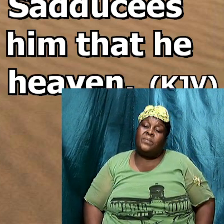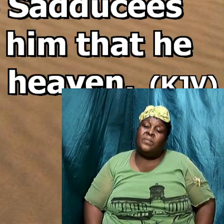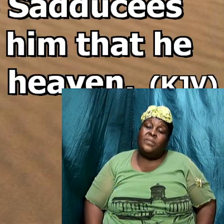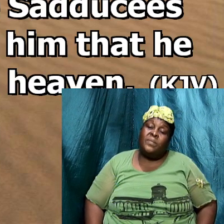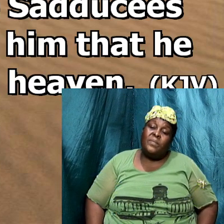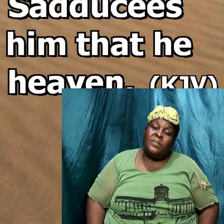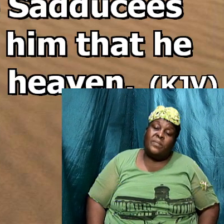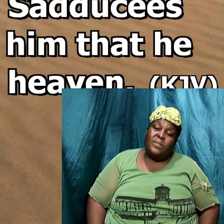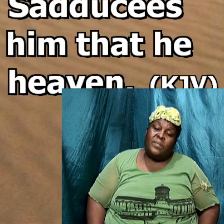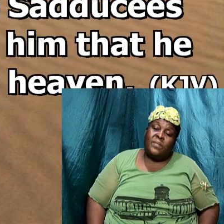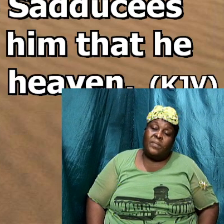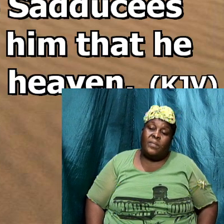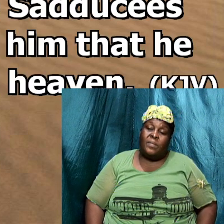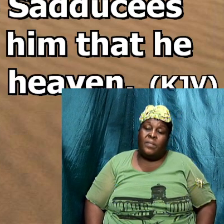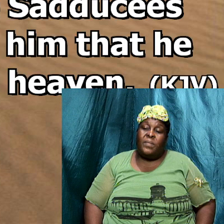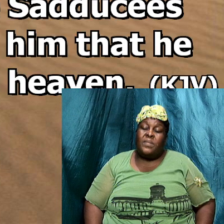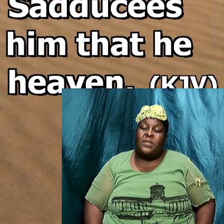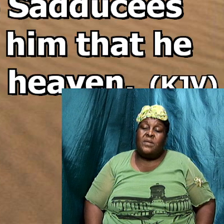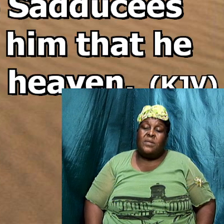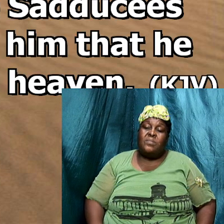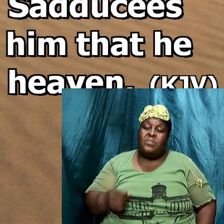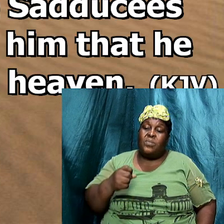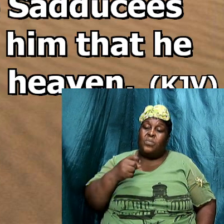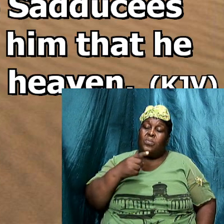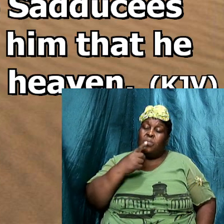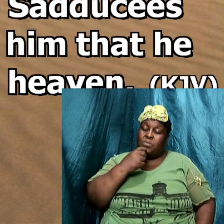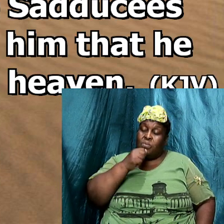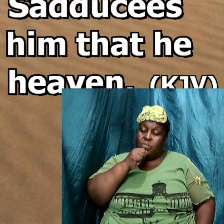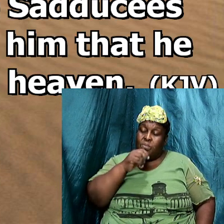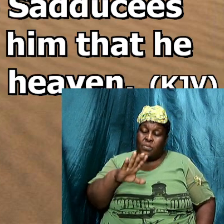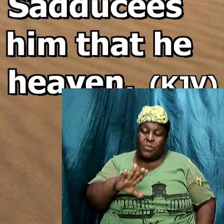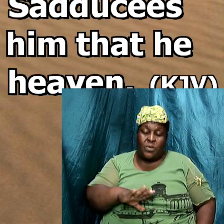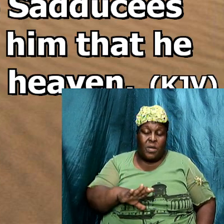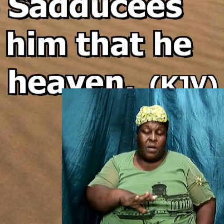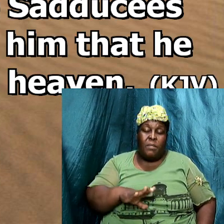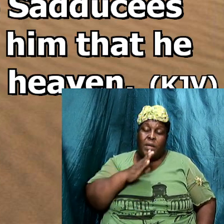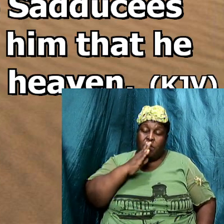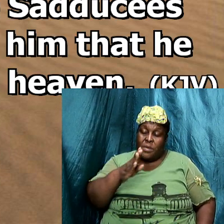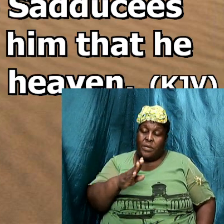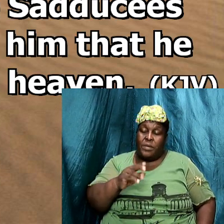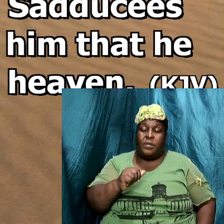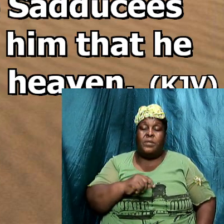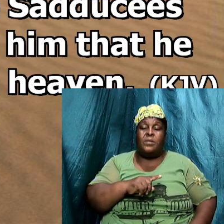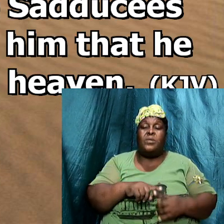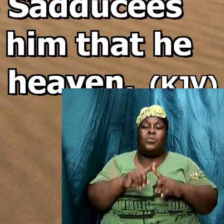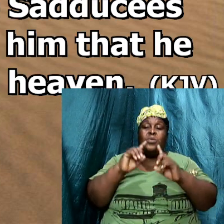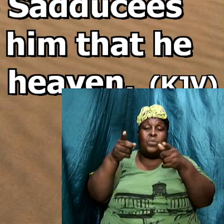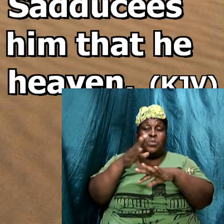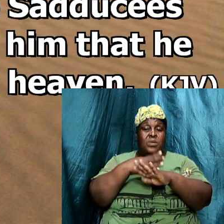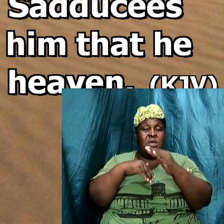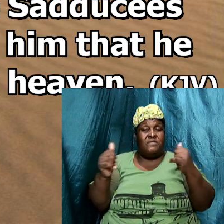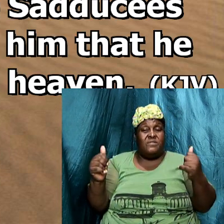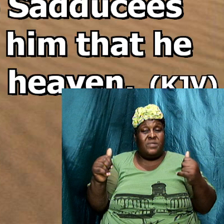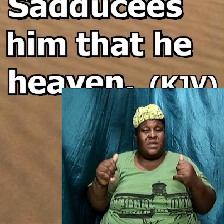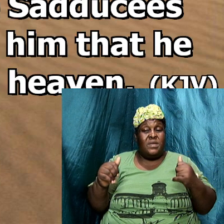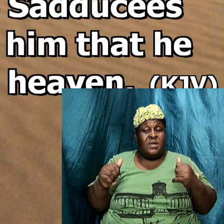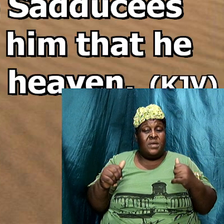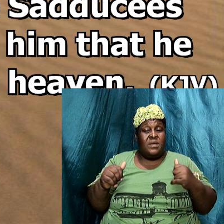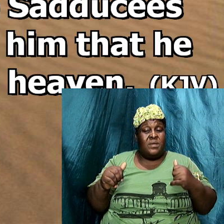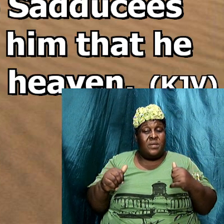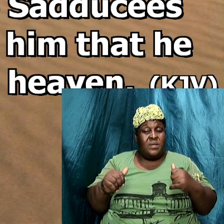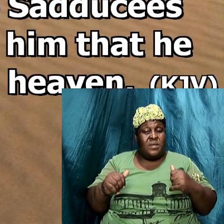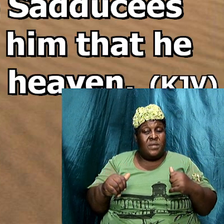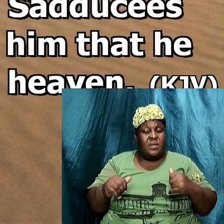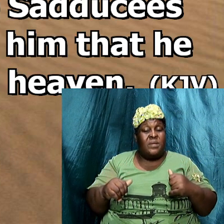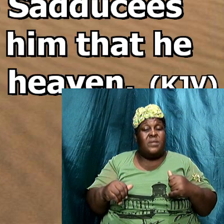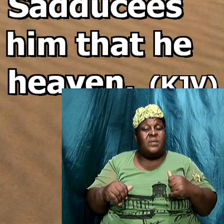and his brother took the same woman whose woman will she be or wife will she be when they get there so so the Sadducees took the lead